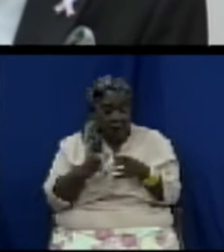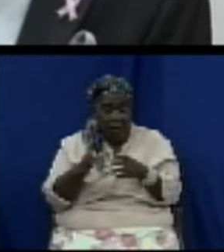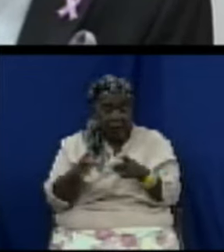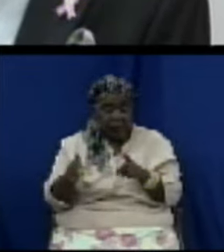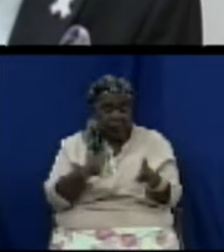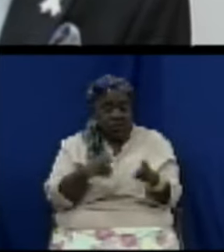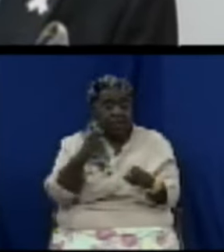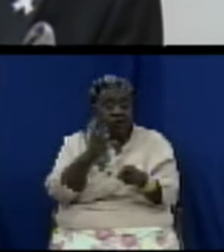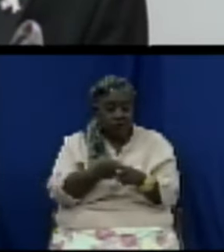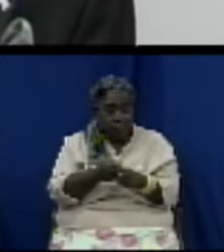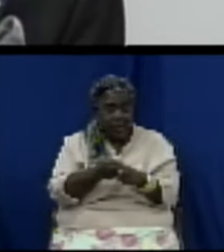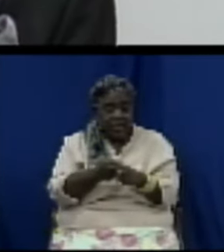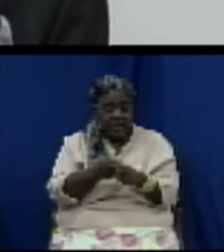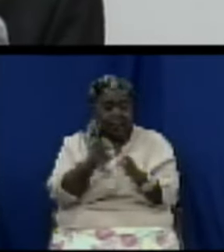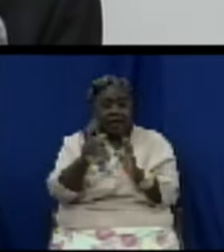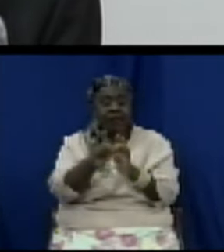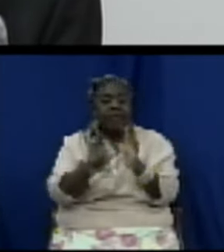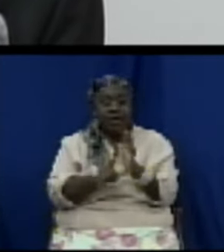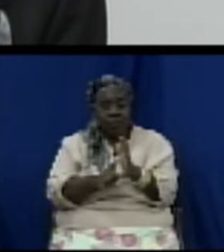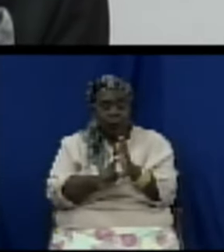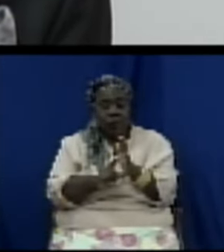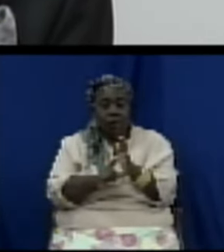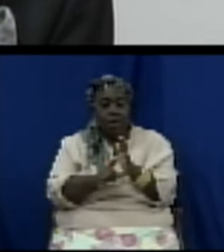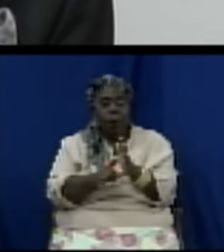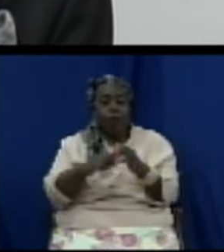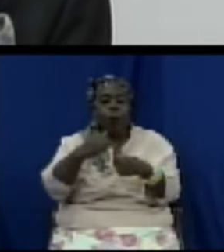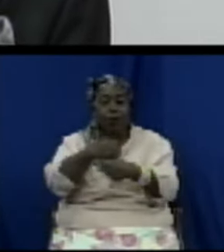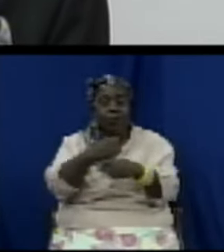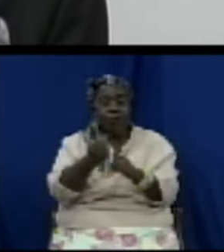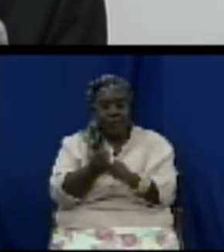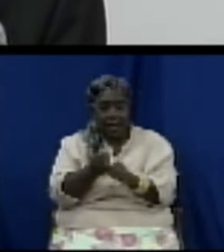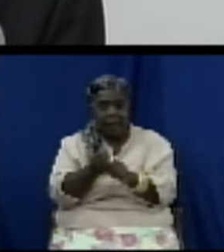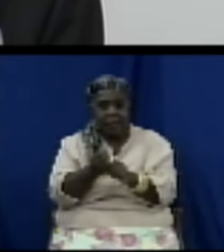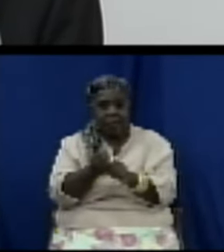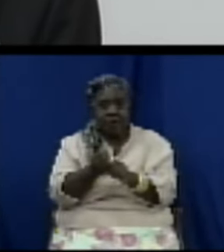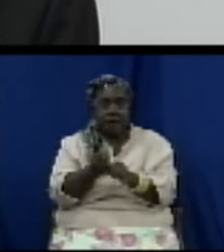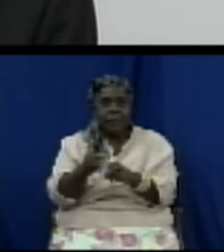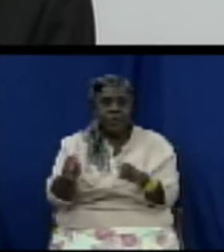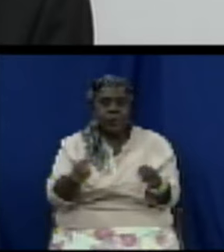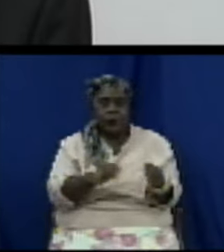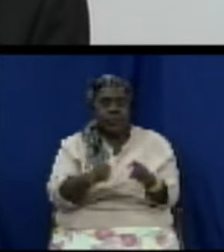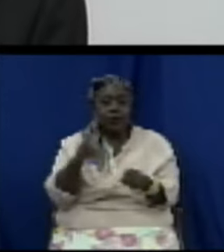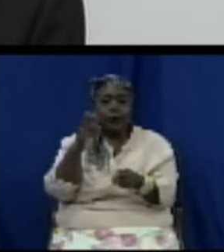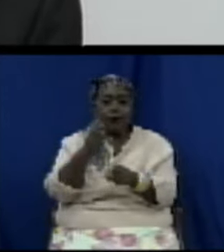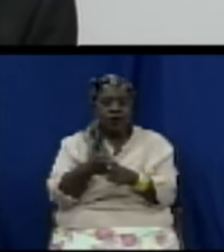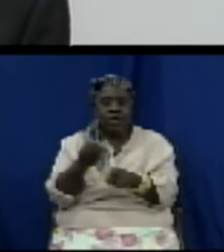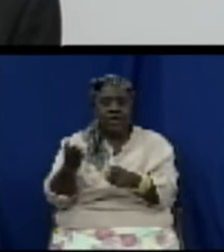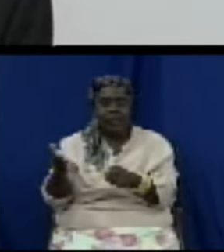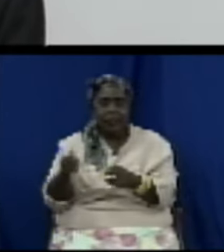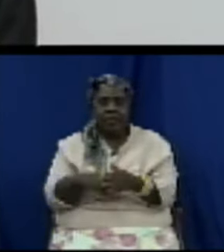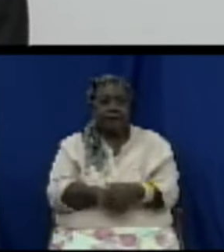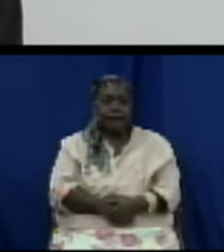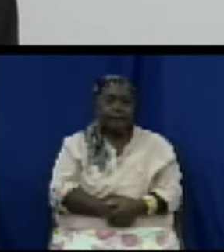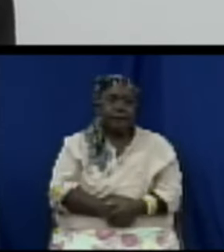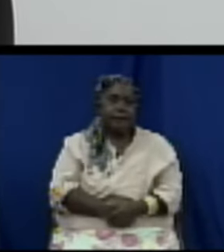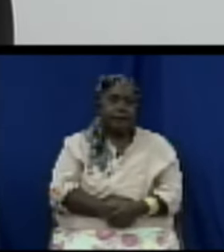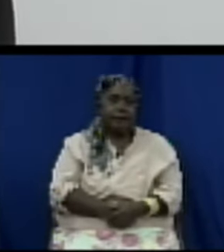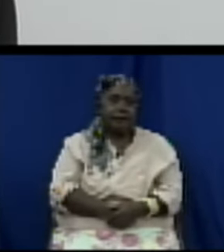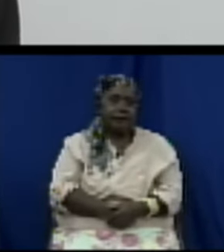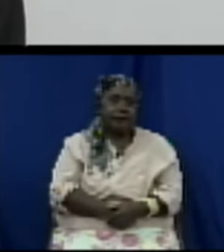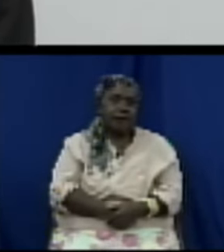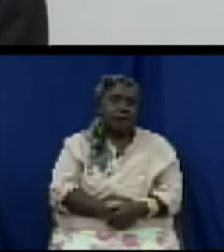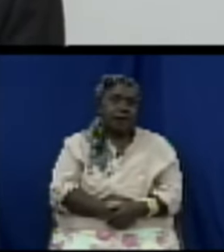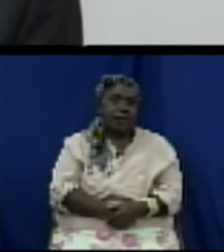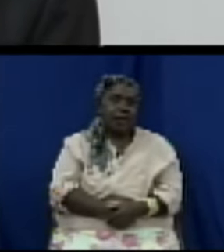in the court of law another important objective madam speaker is that